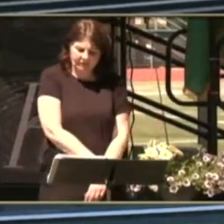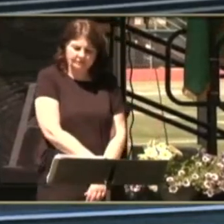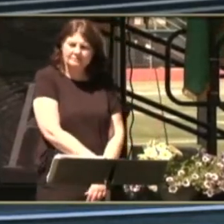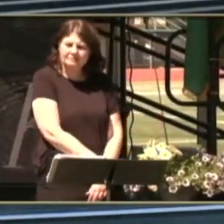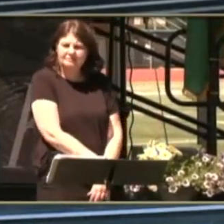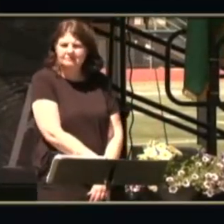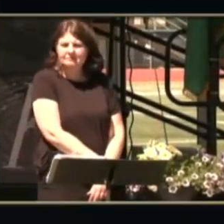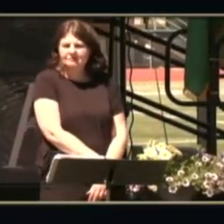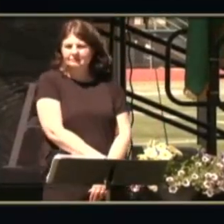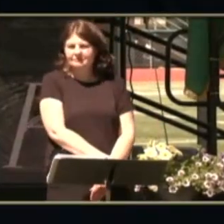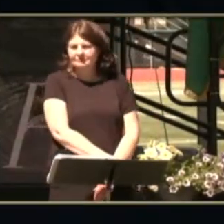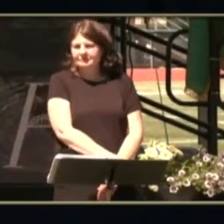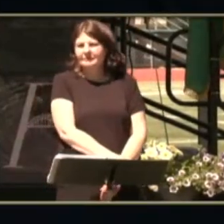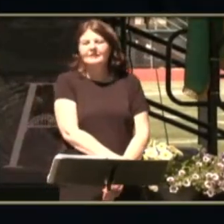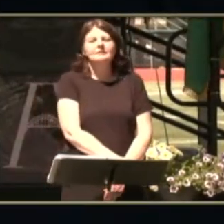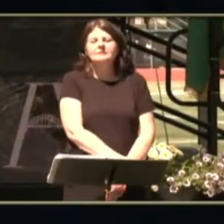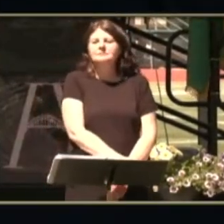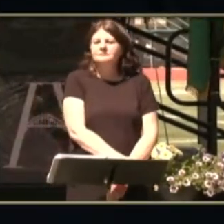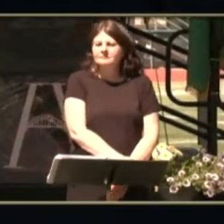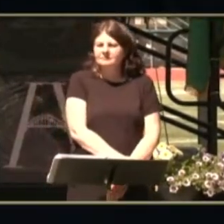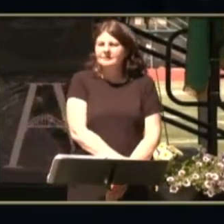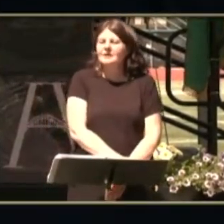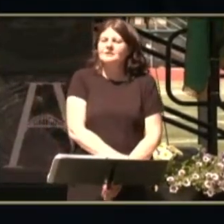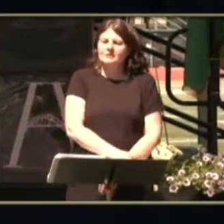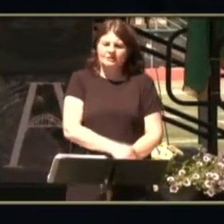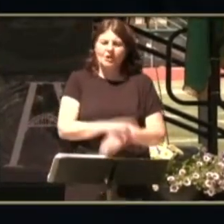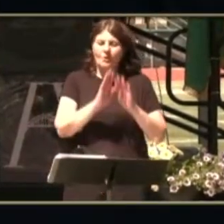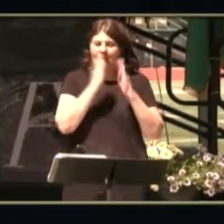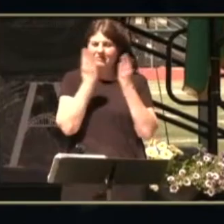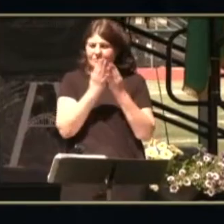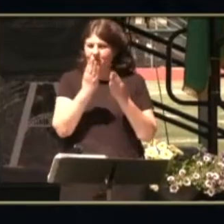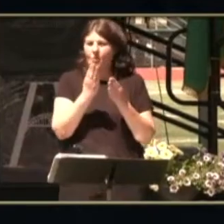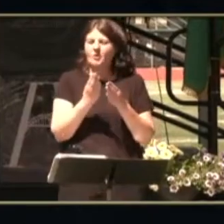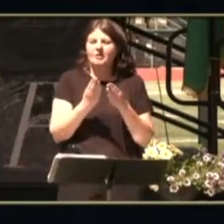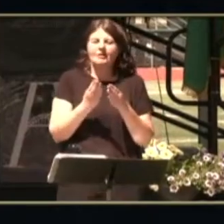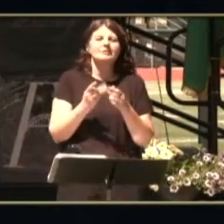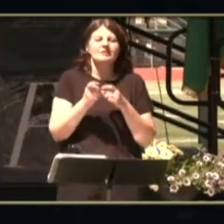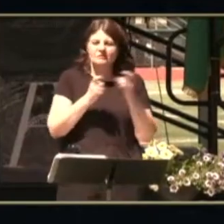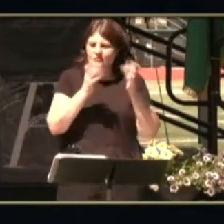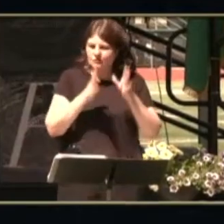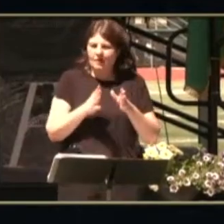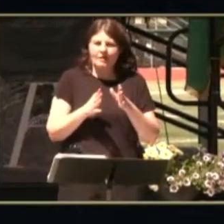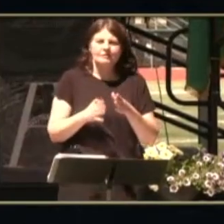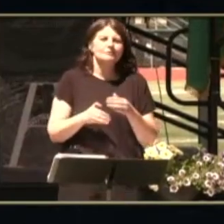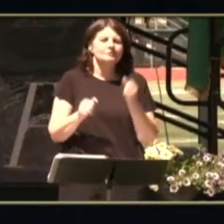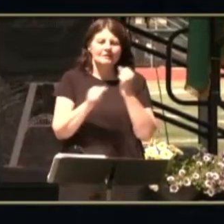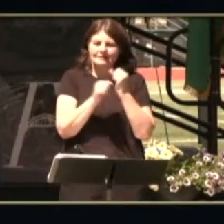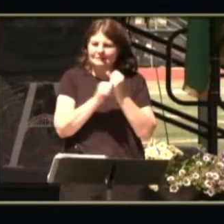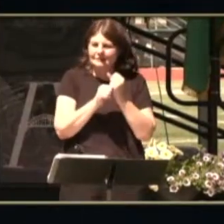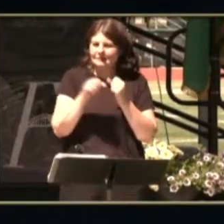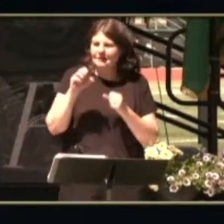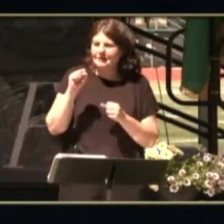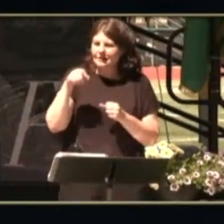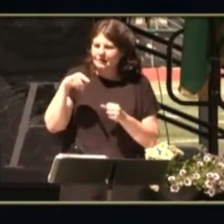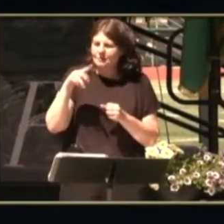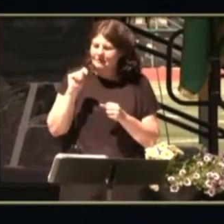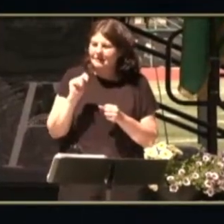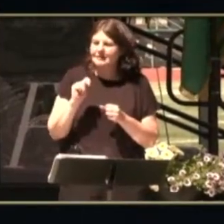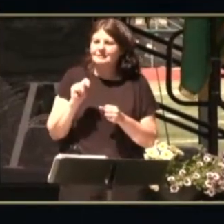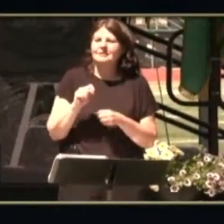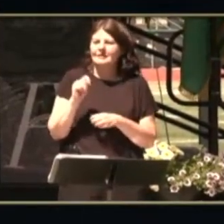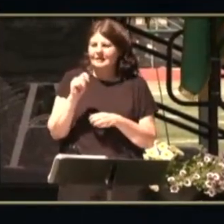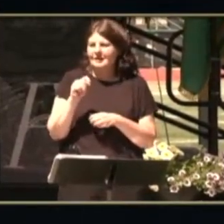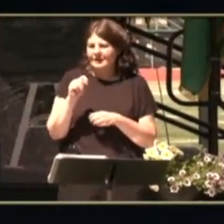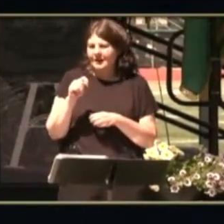so on behalf of the board of directors deputy superintendent dr kimberly armstrong i